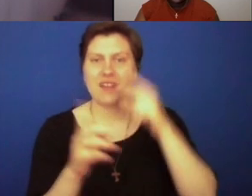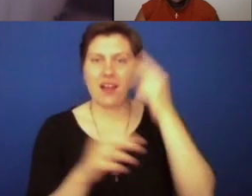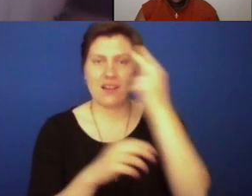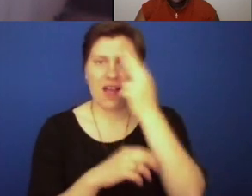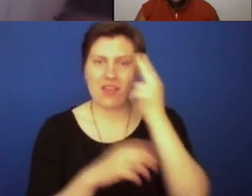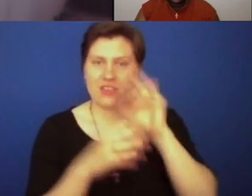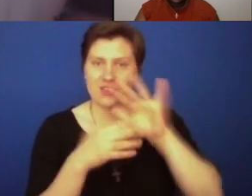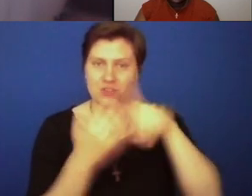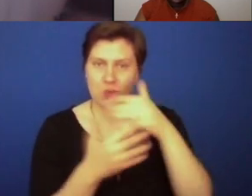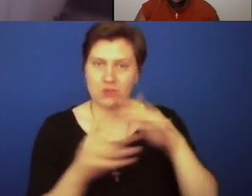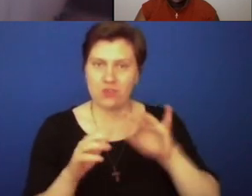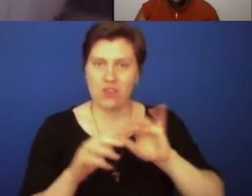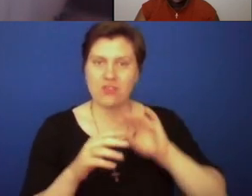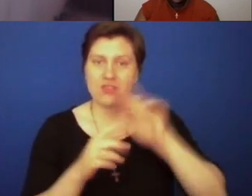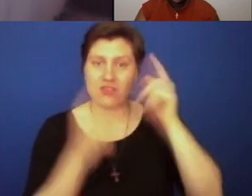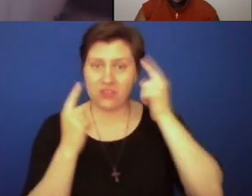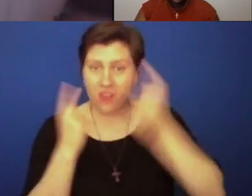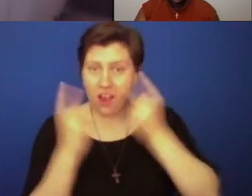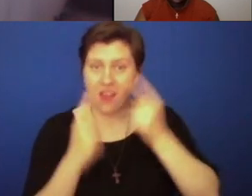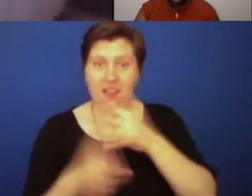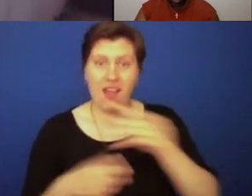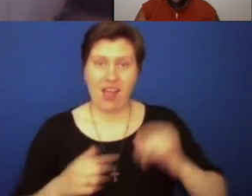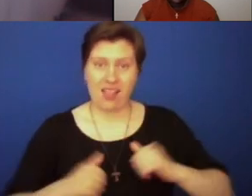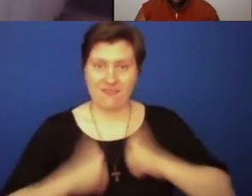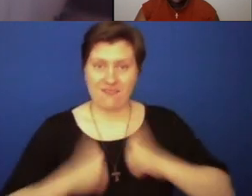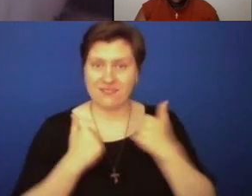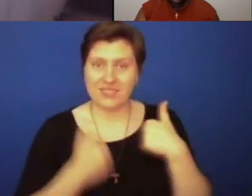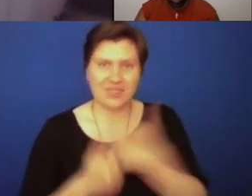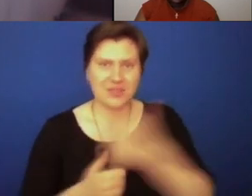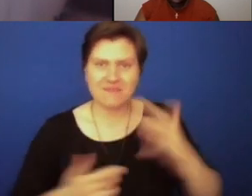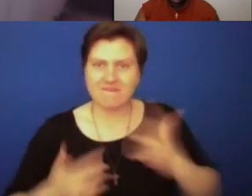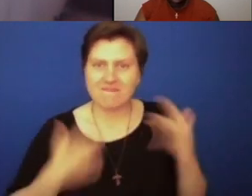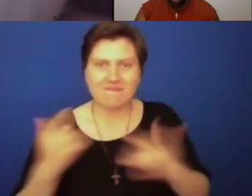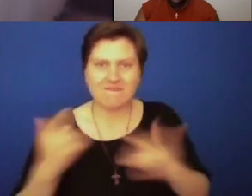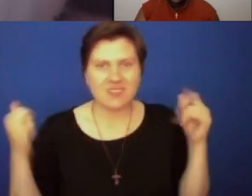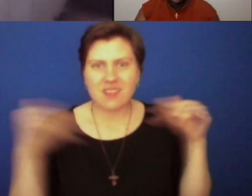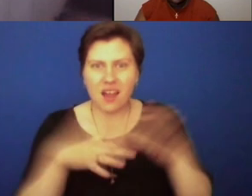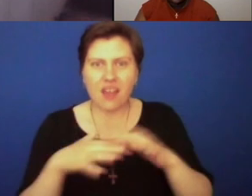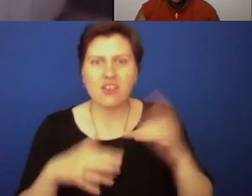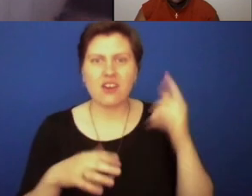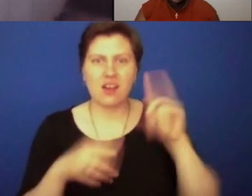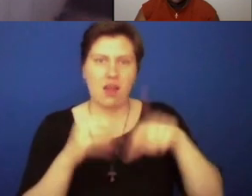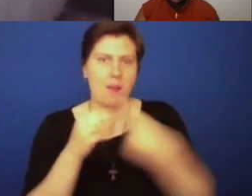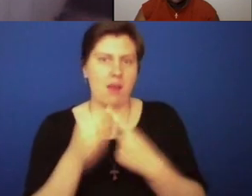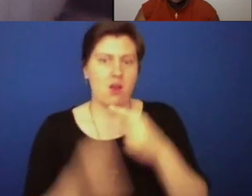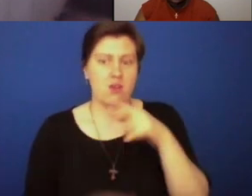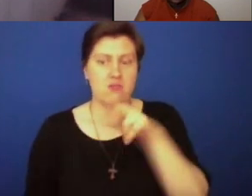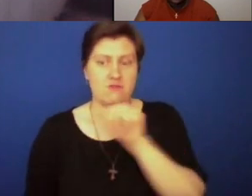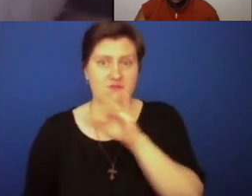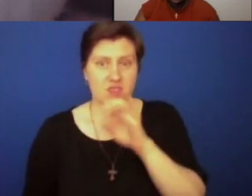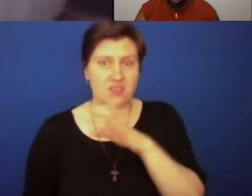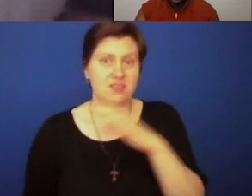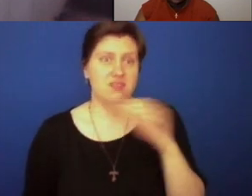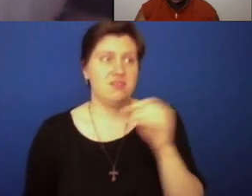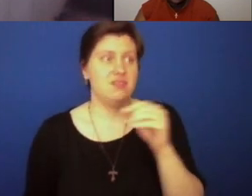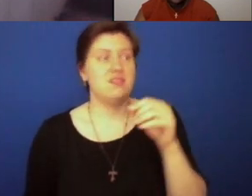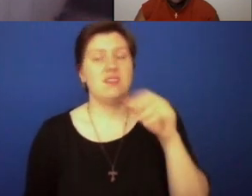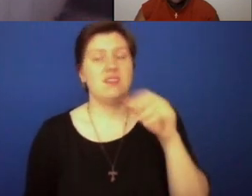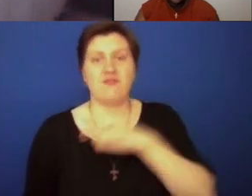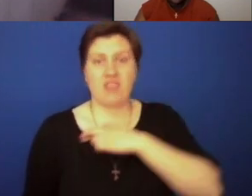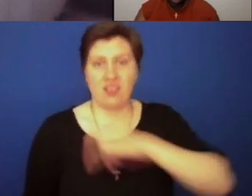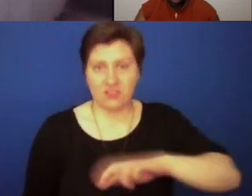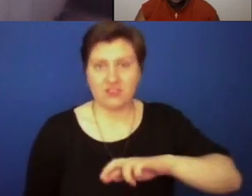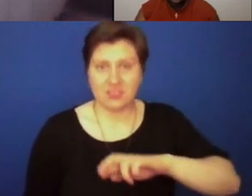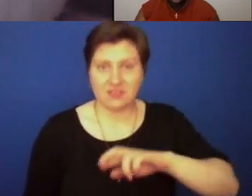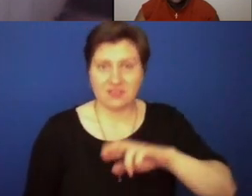We're so glad to be co-hosting this gathering on Religion and Race, the Future of Anti-Racism and the Catholic Church, along with Washington, D